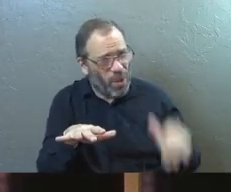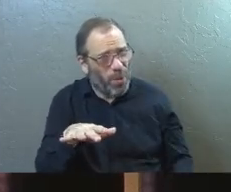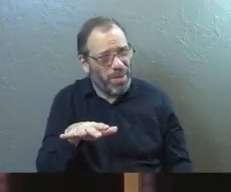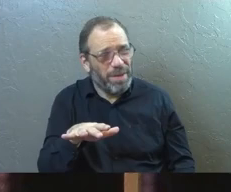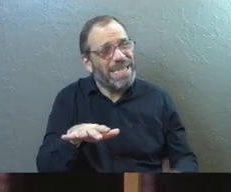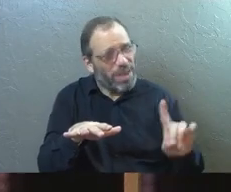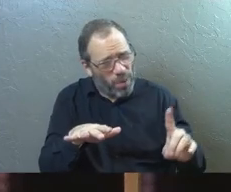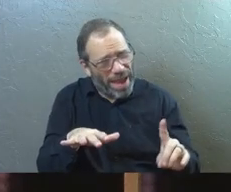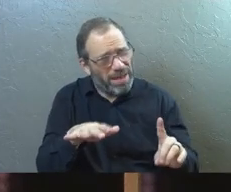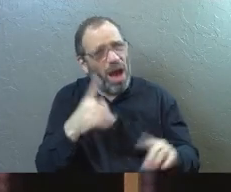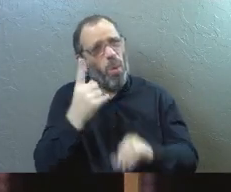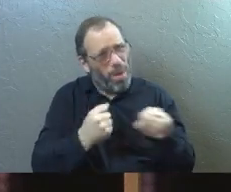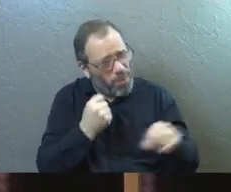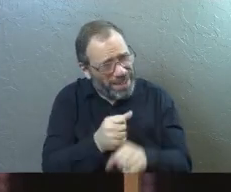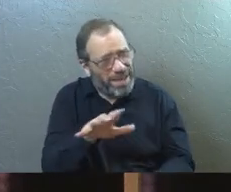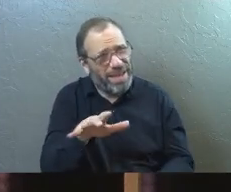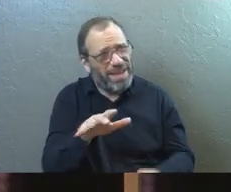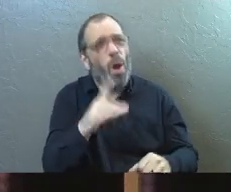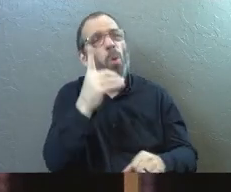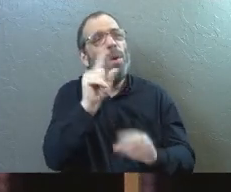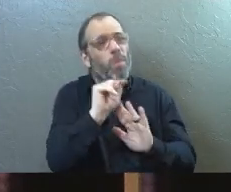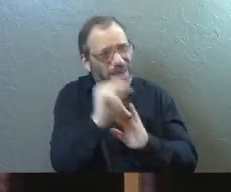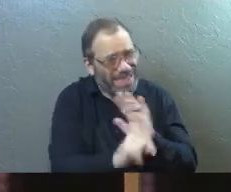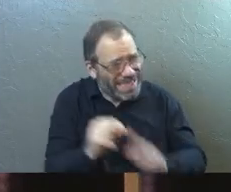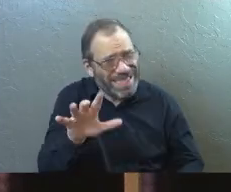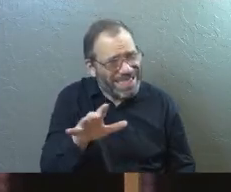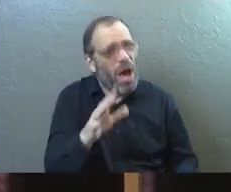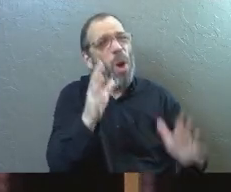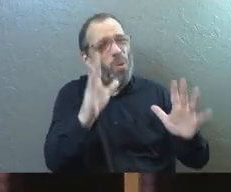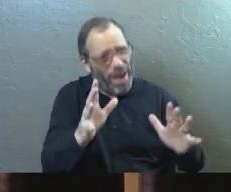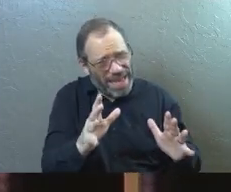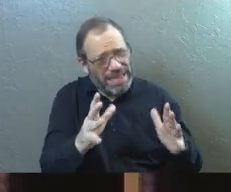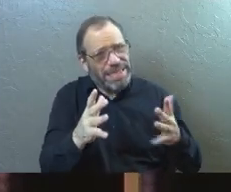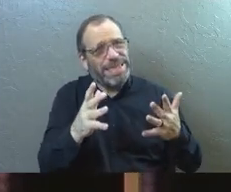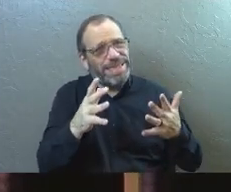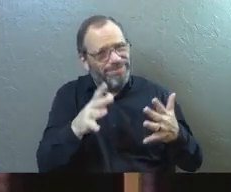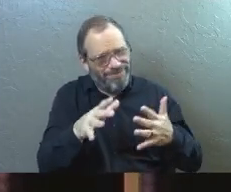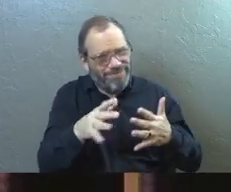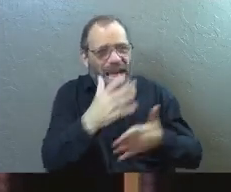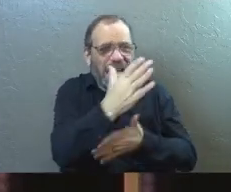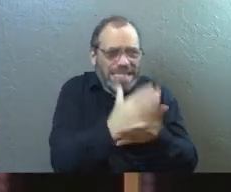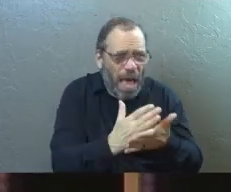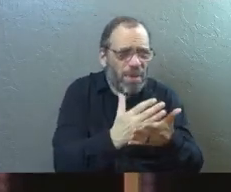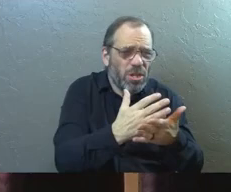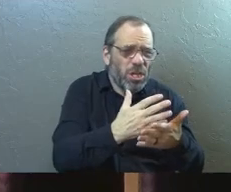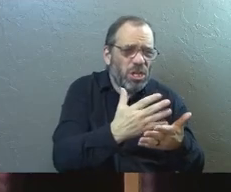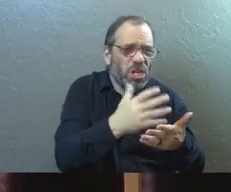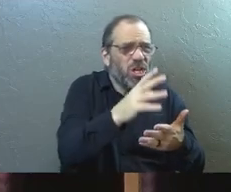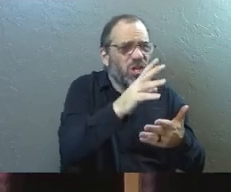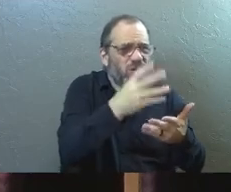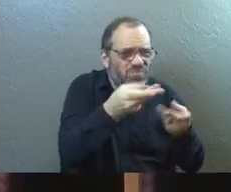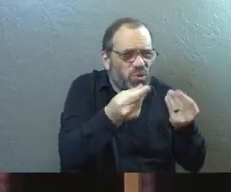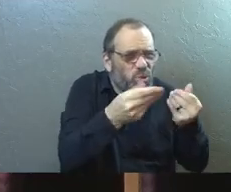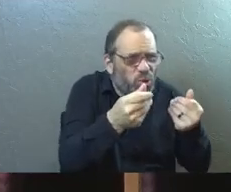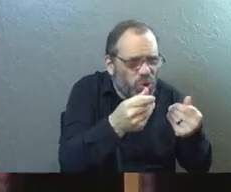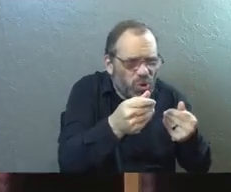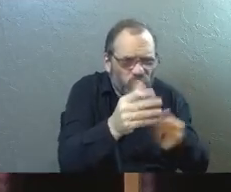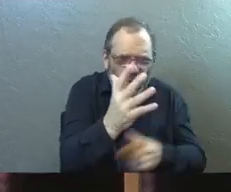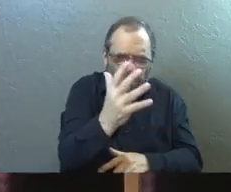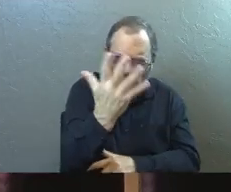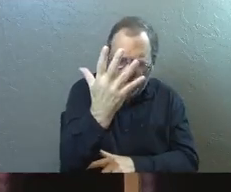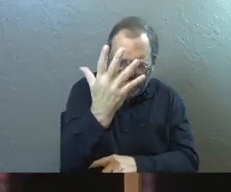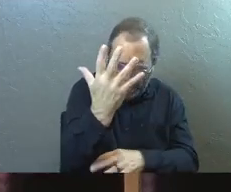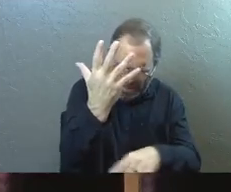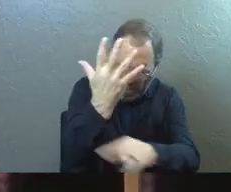He says, let's give it one more year. One more season. Let's dig around it. Let's replace some of the soil. Let's put some fertilizer